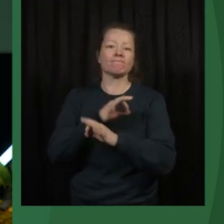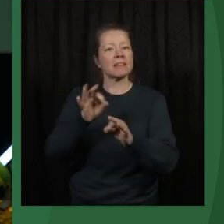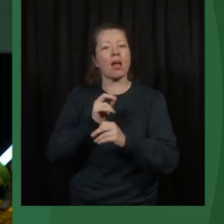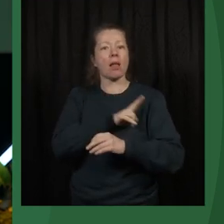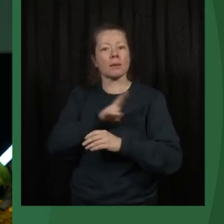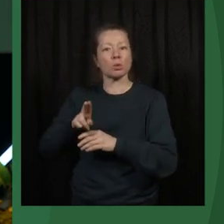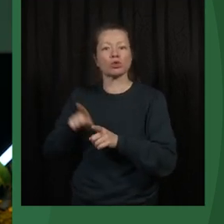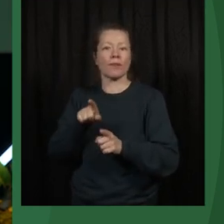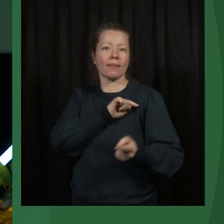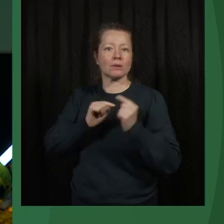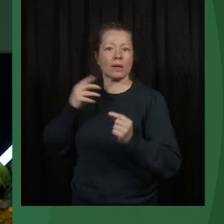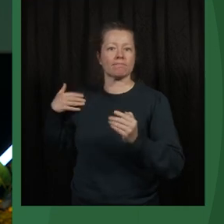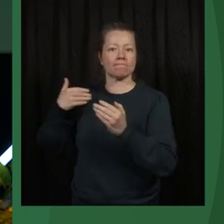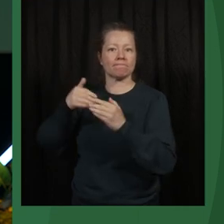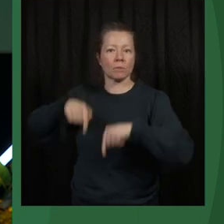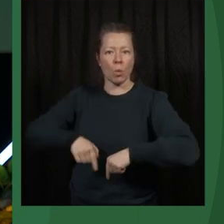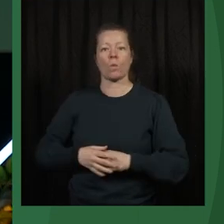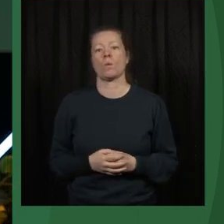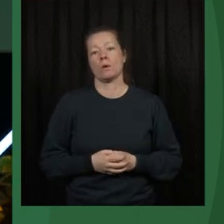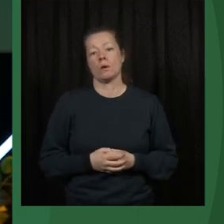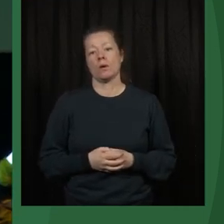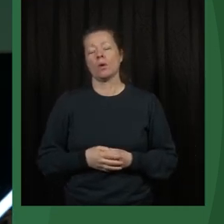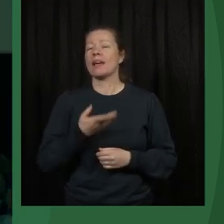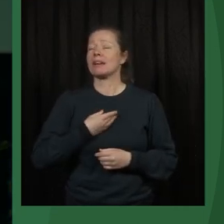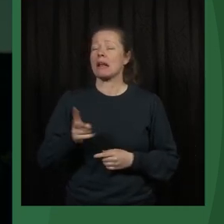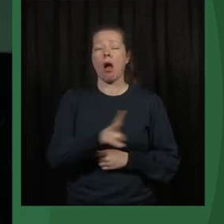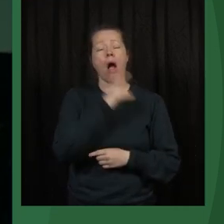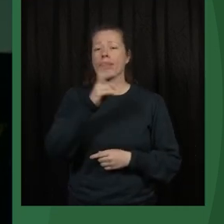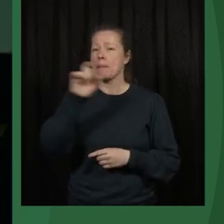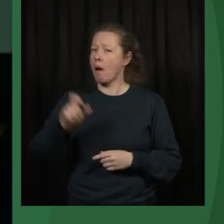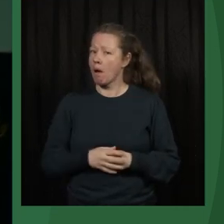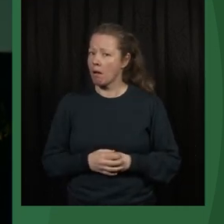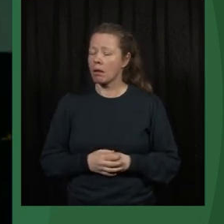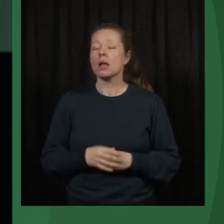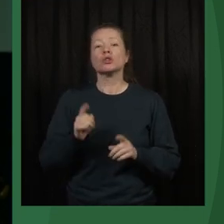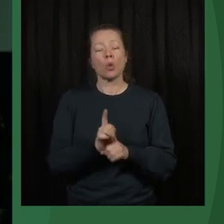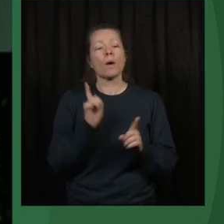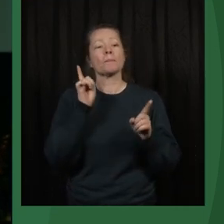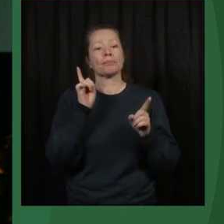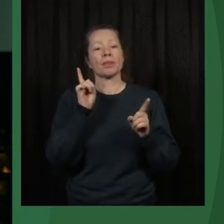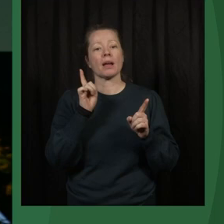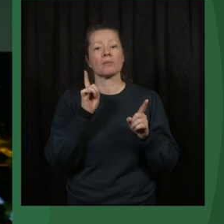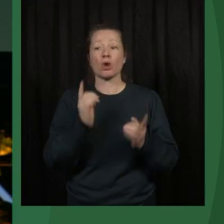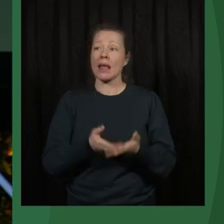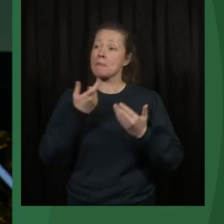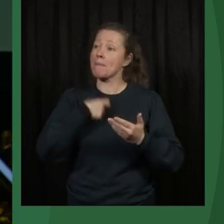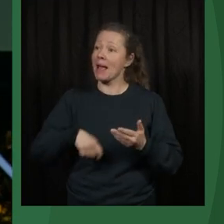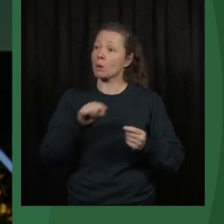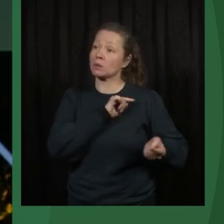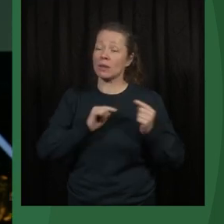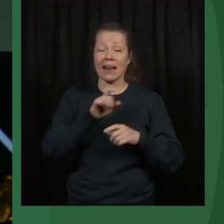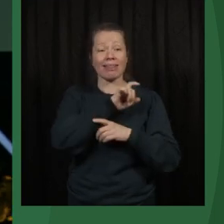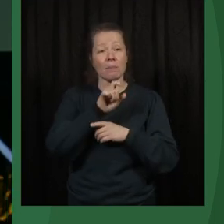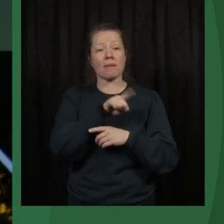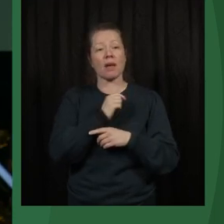been talking about? And that's a very different ballgame. But to help me talk about this subject and discuss this subject, we